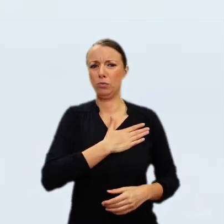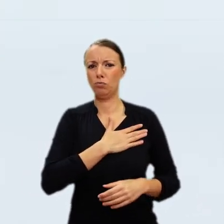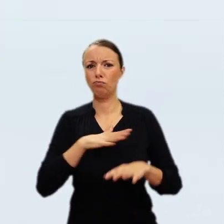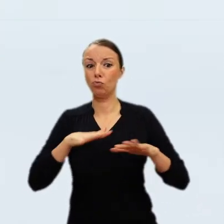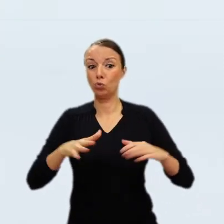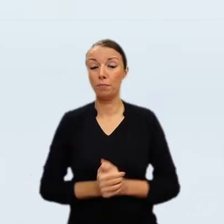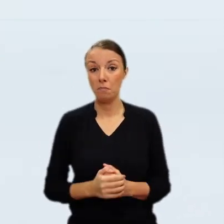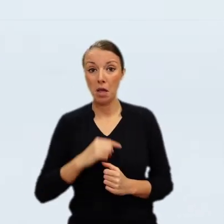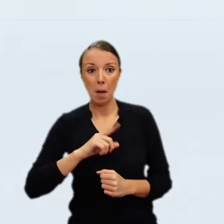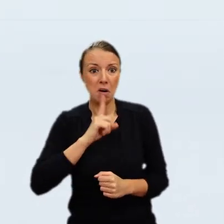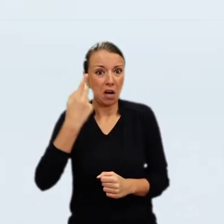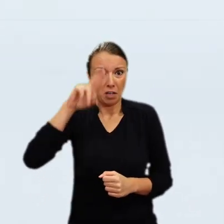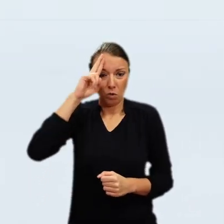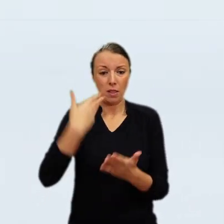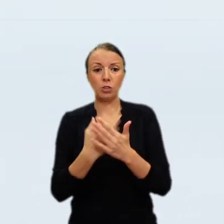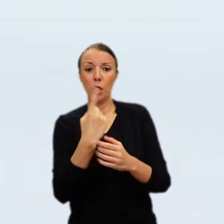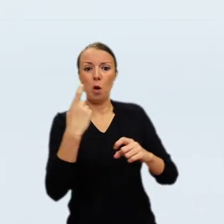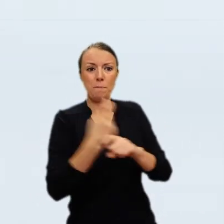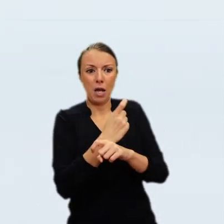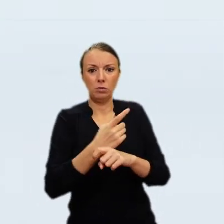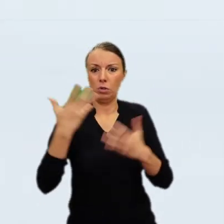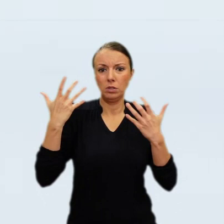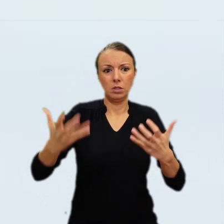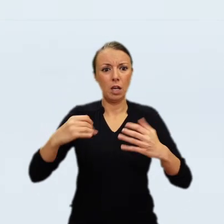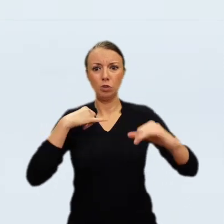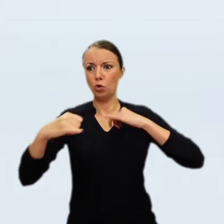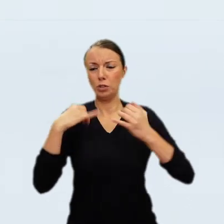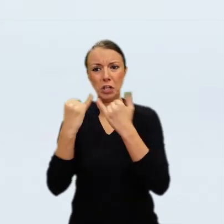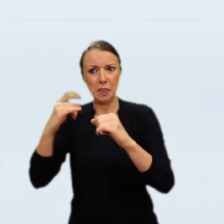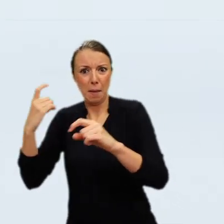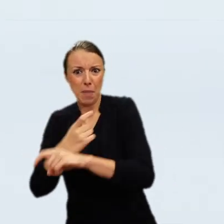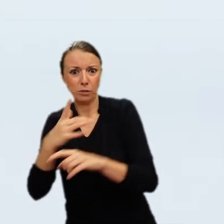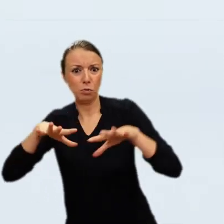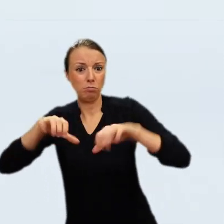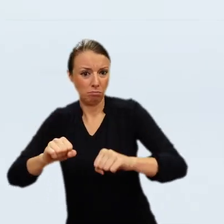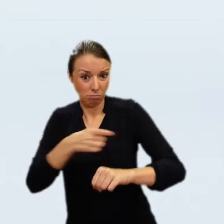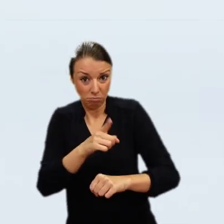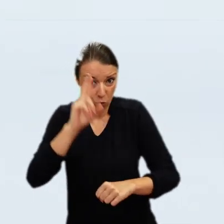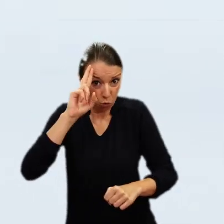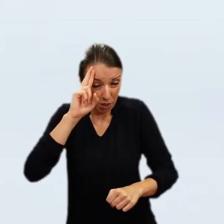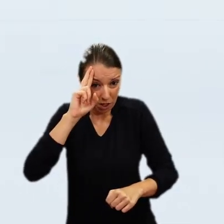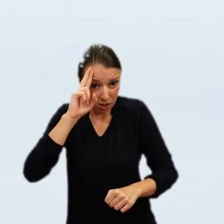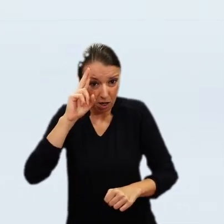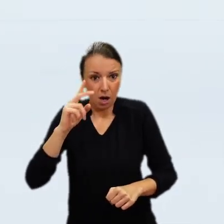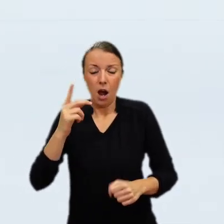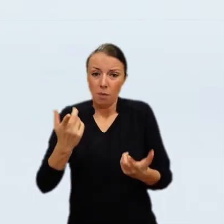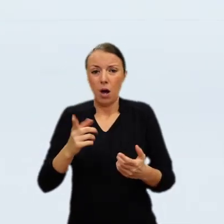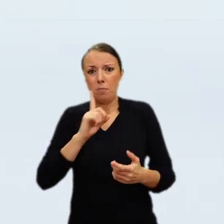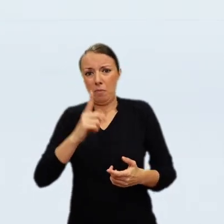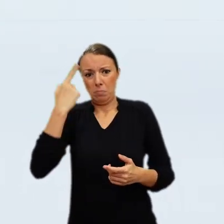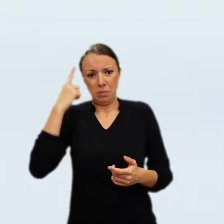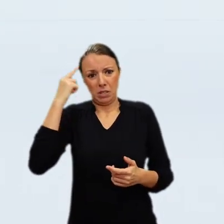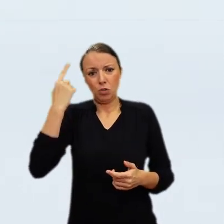Rembrandt, The Polish Rider, which Henry Clay Frick has purchased through Carfax and Company of London, will probably be seen in New York and